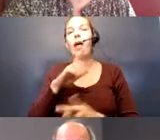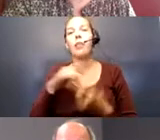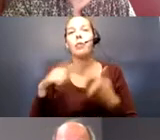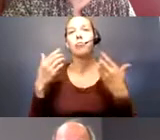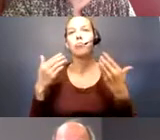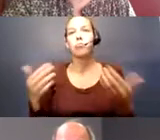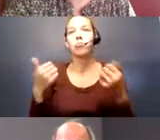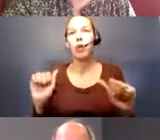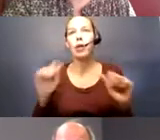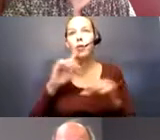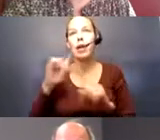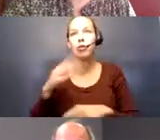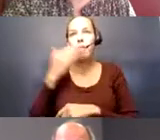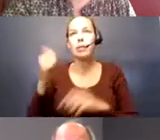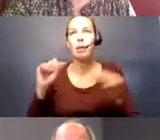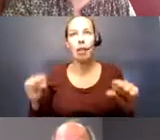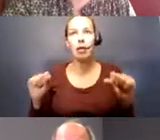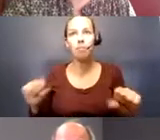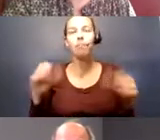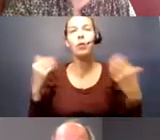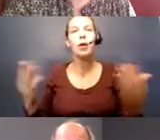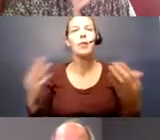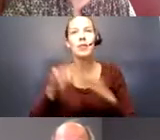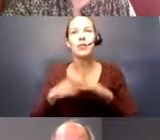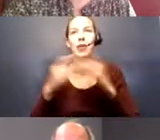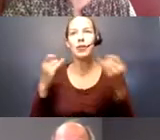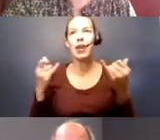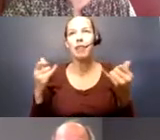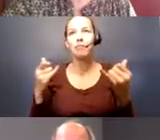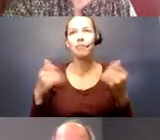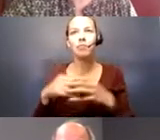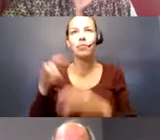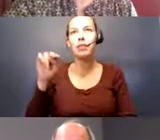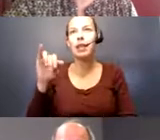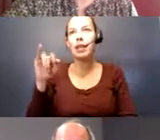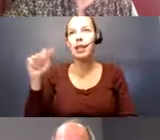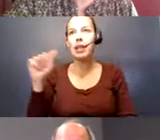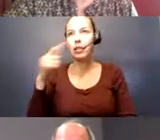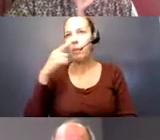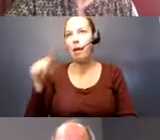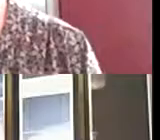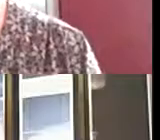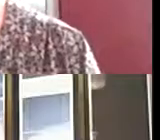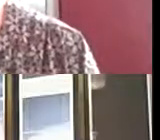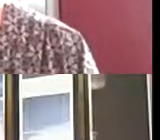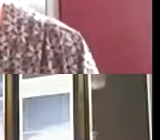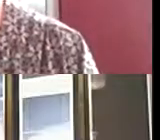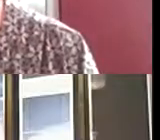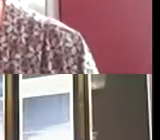best of their abilities. So we're going to go ahead and get started. First, Nita, can you start with any case counts that you have for us today?